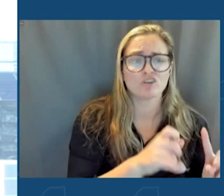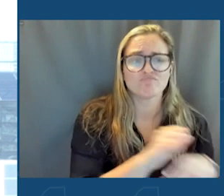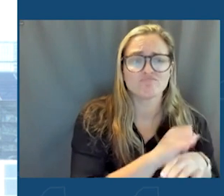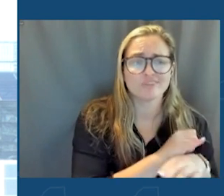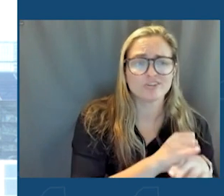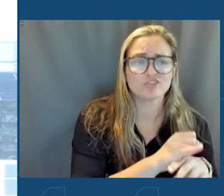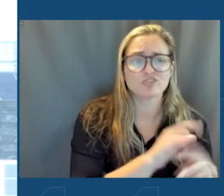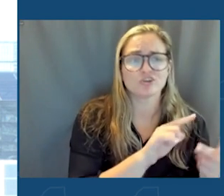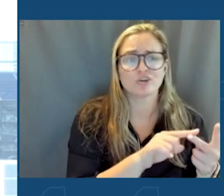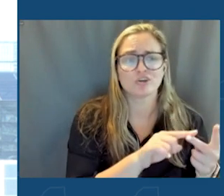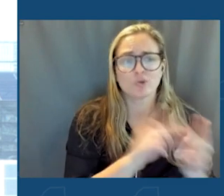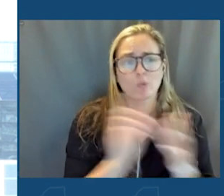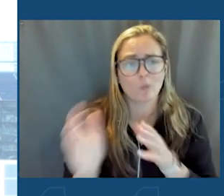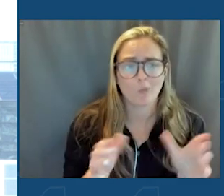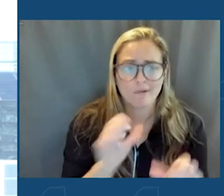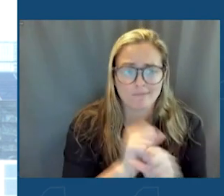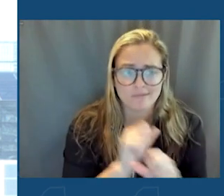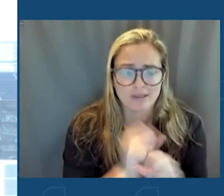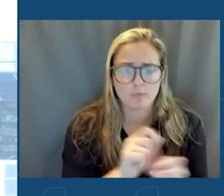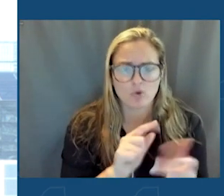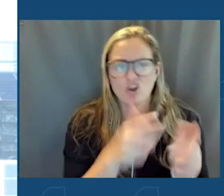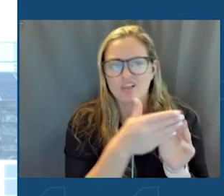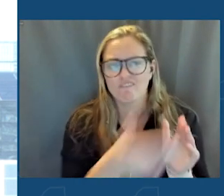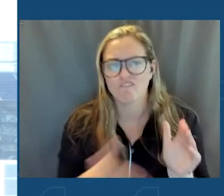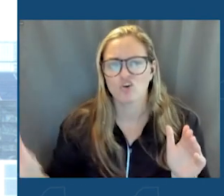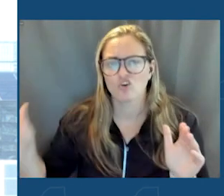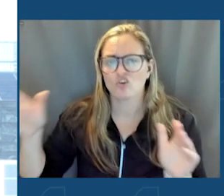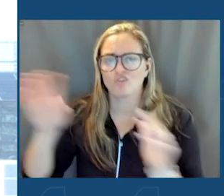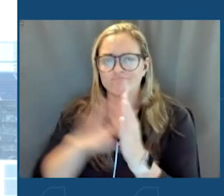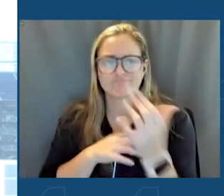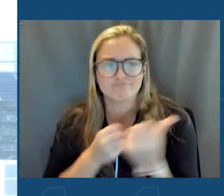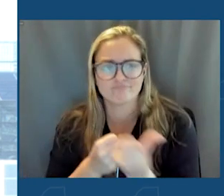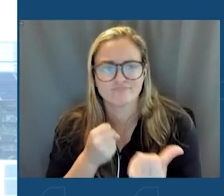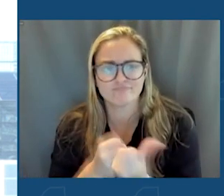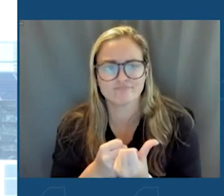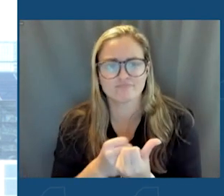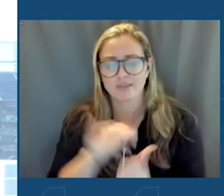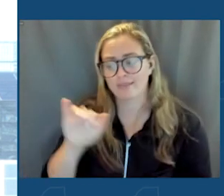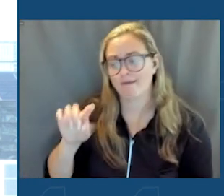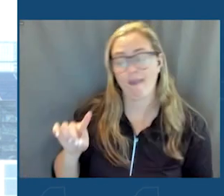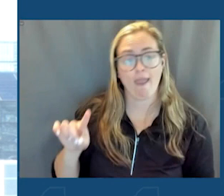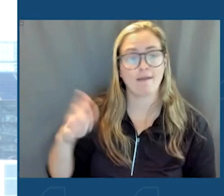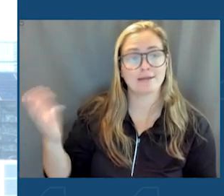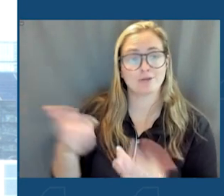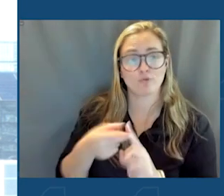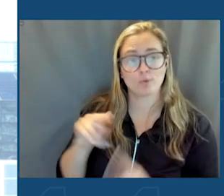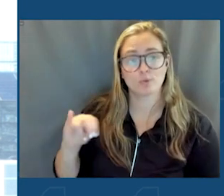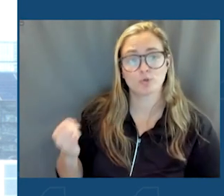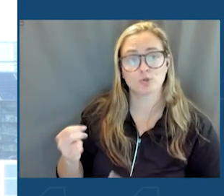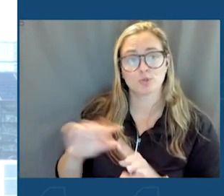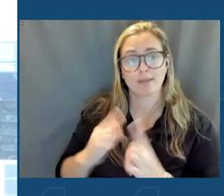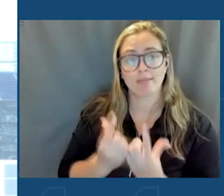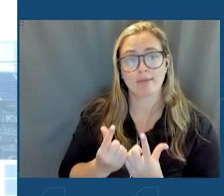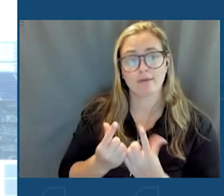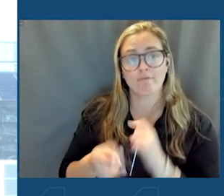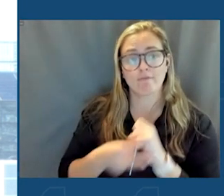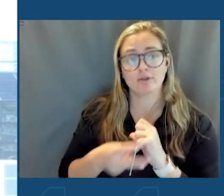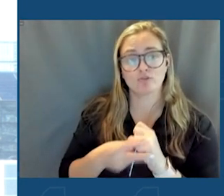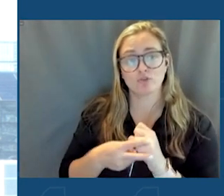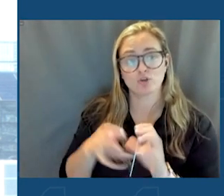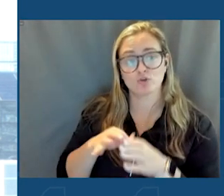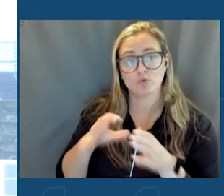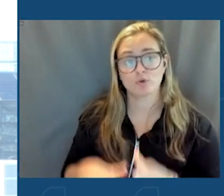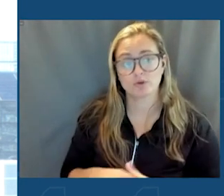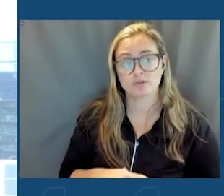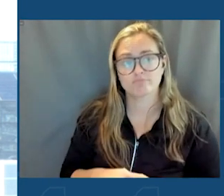labor, and the full spectrum of advocates like Ed Potosnack, who's here from the New Jersey League of Conservation Voters, among